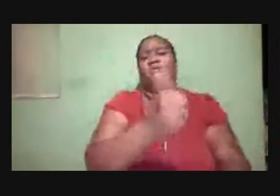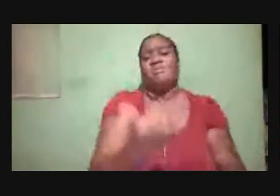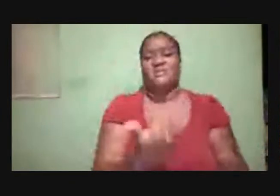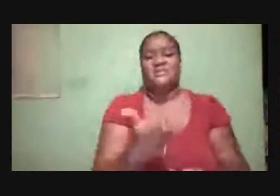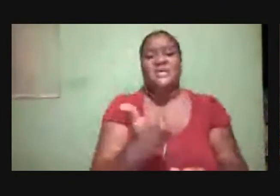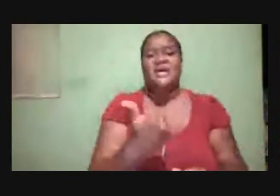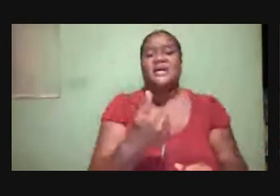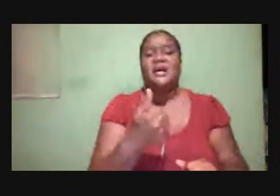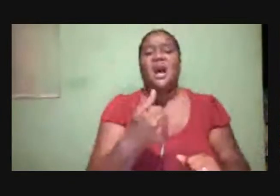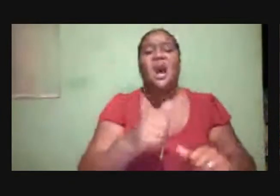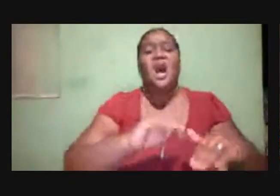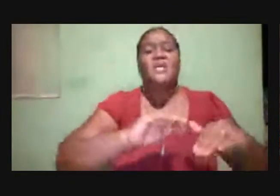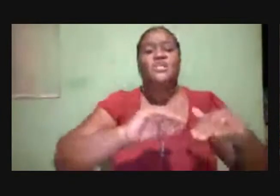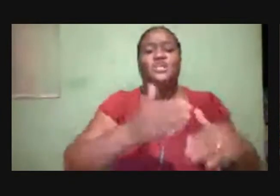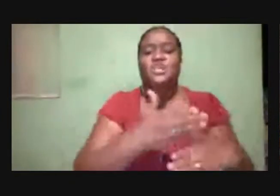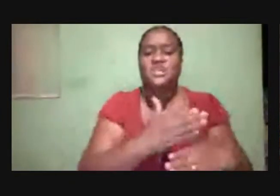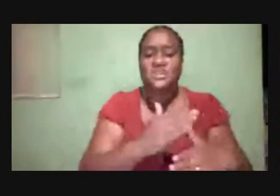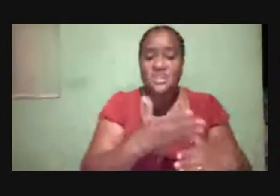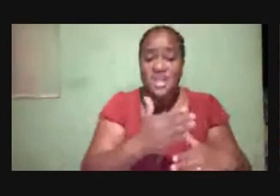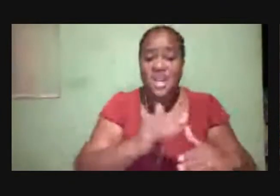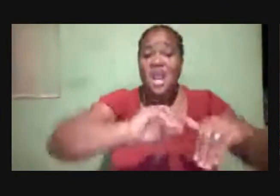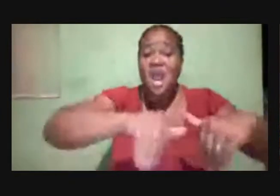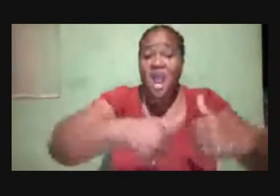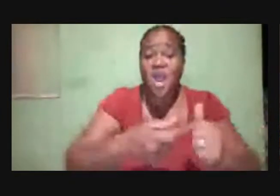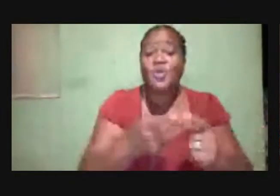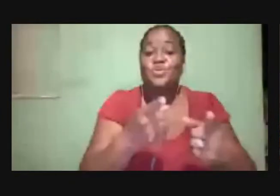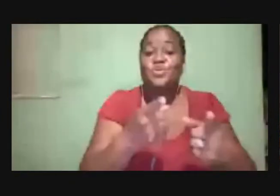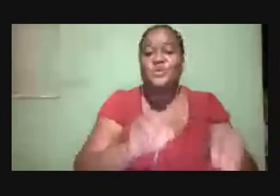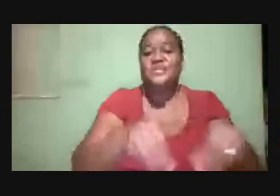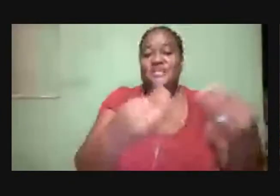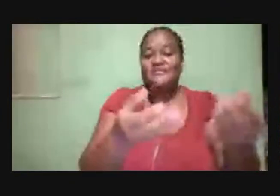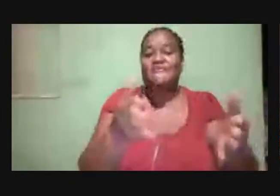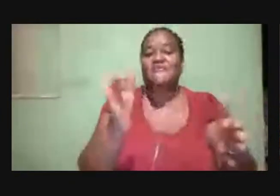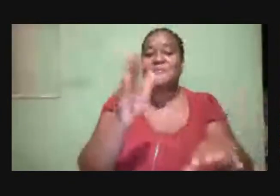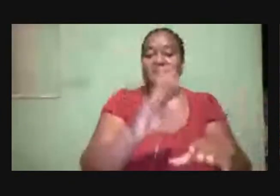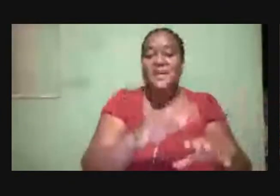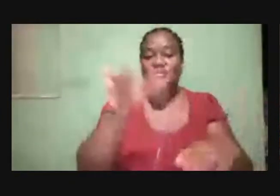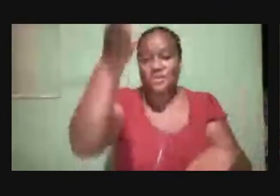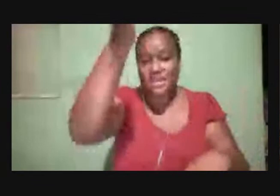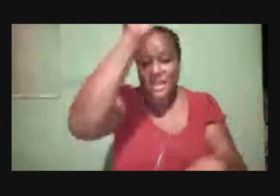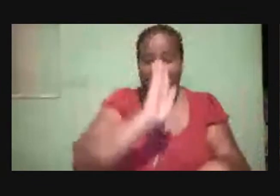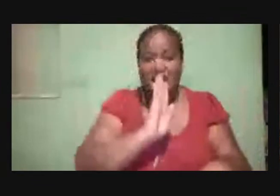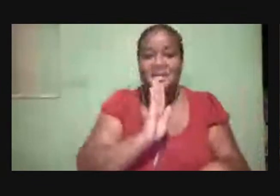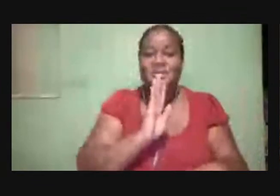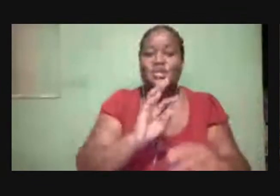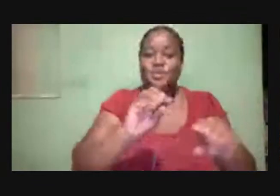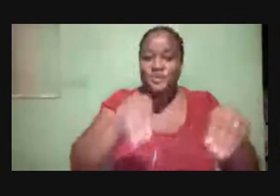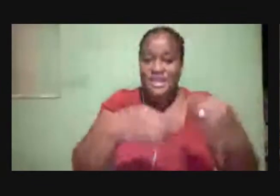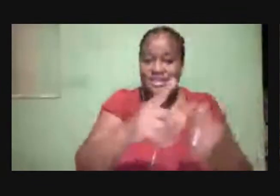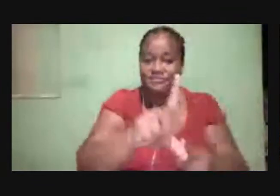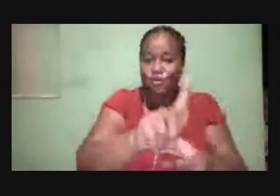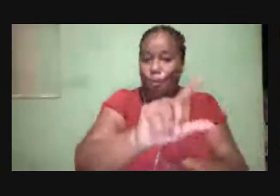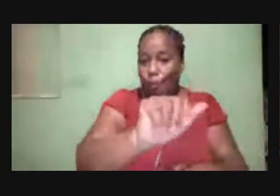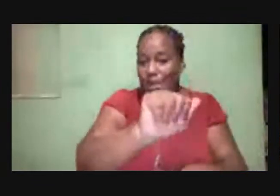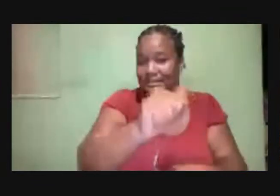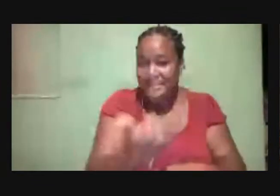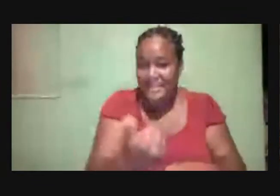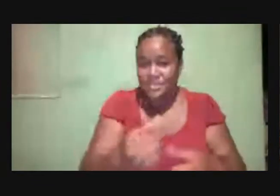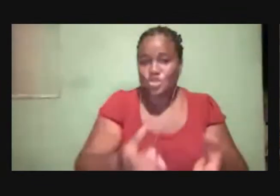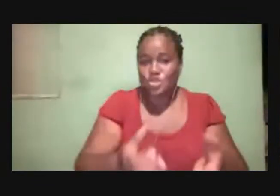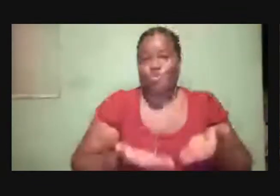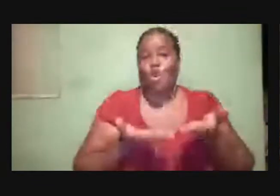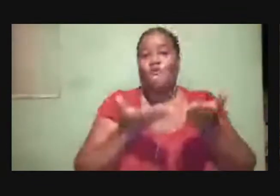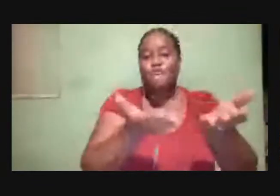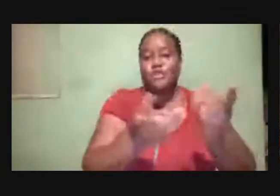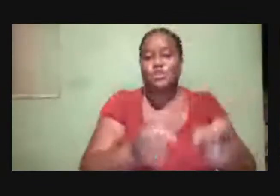How you will give back to God's cause. You give back through tithes. Through offerings. Through gifts